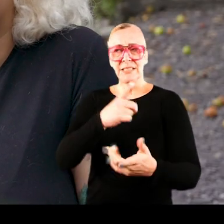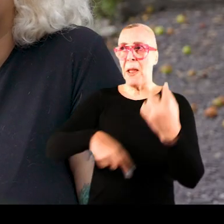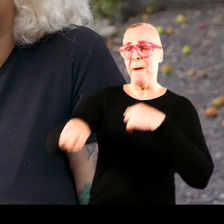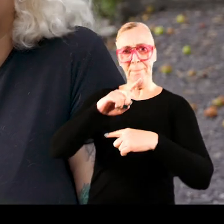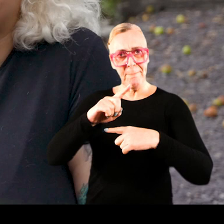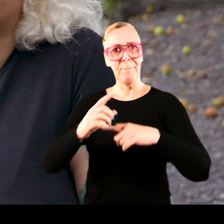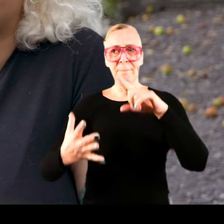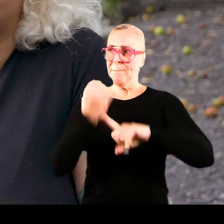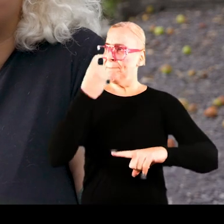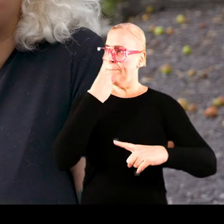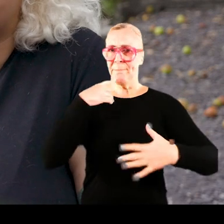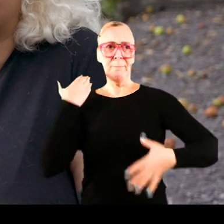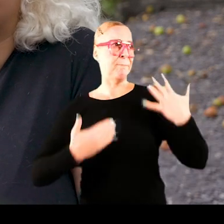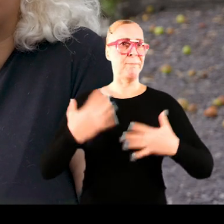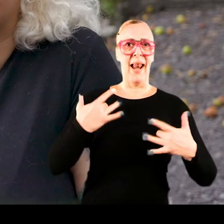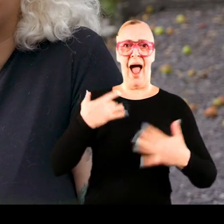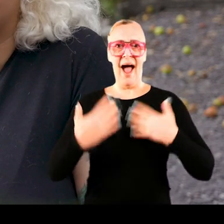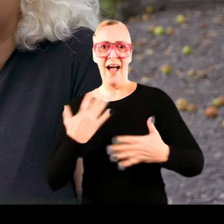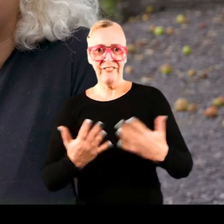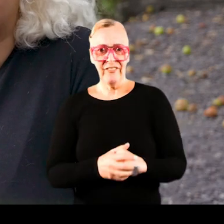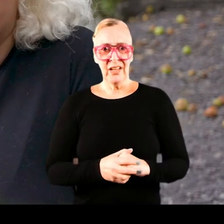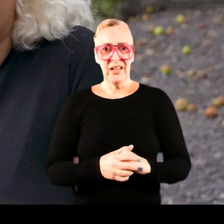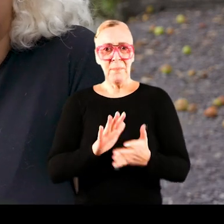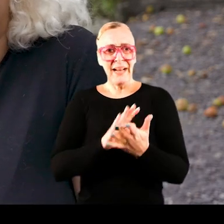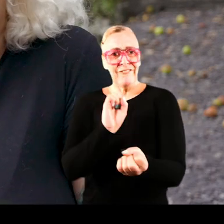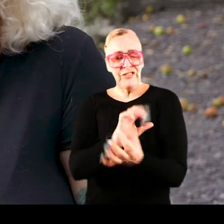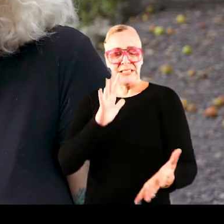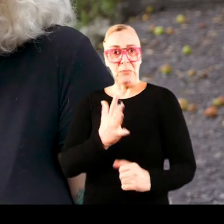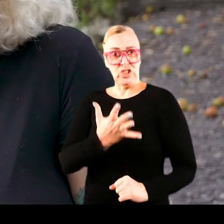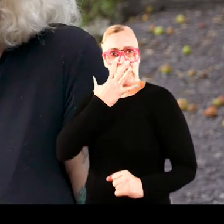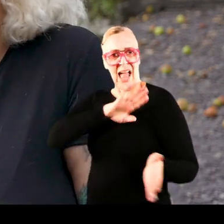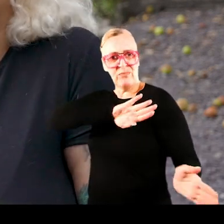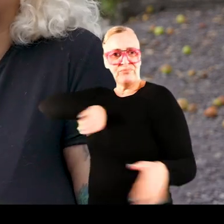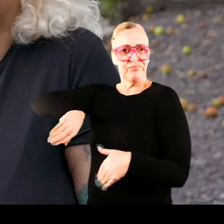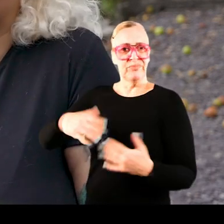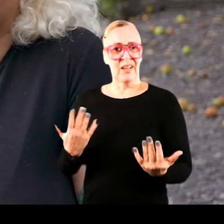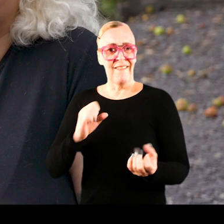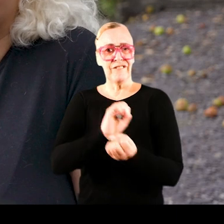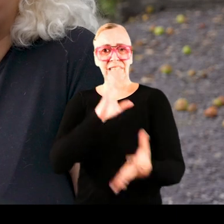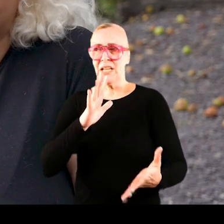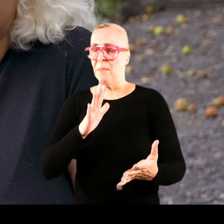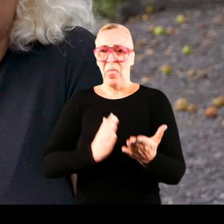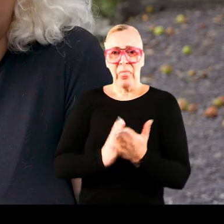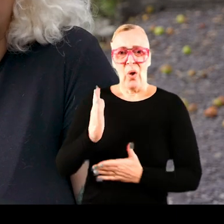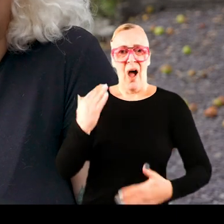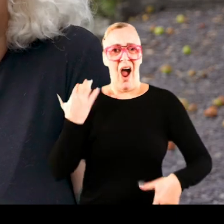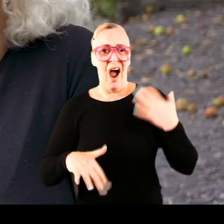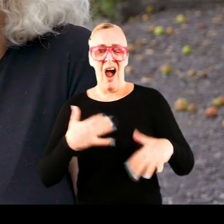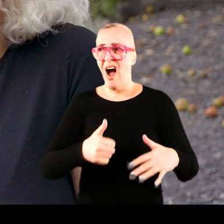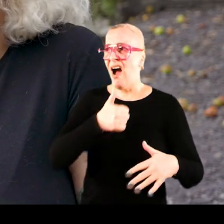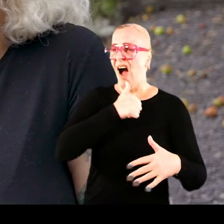means freedom for people to achieve their potential. It means freedom from shame.